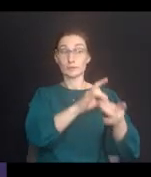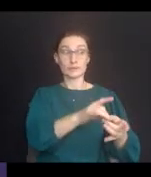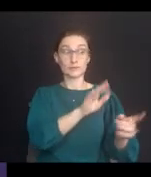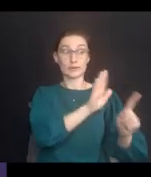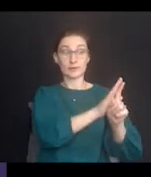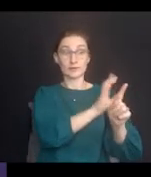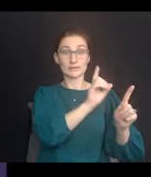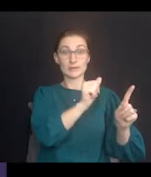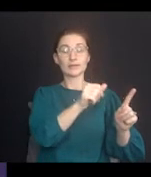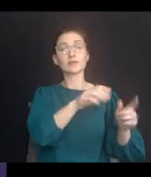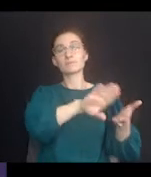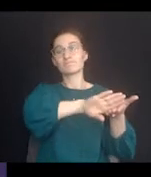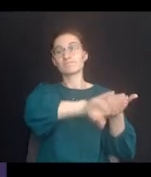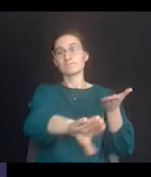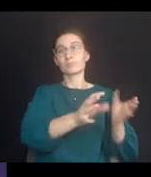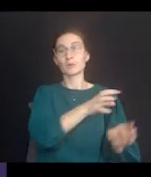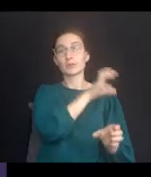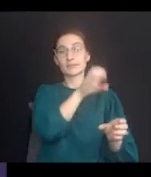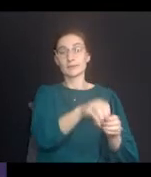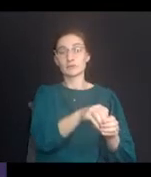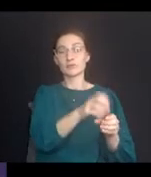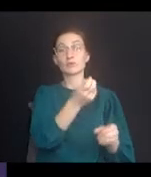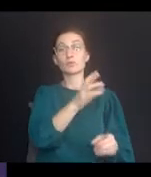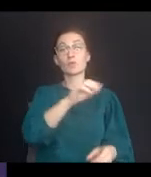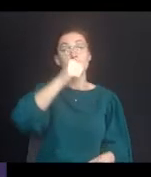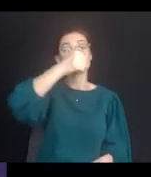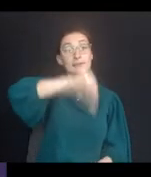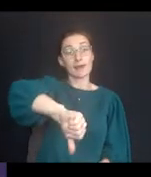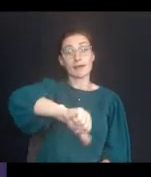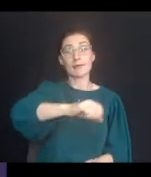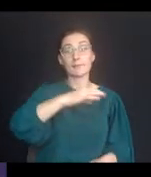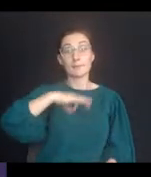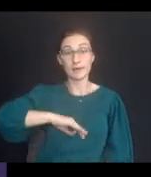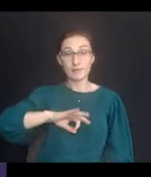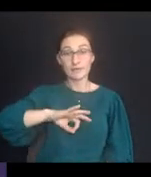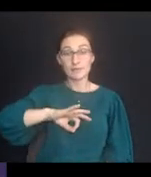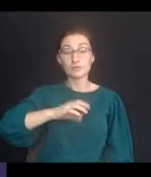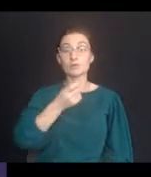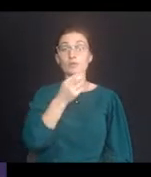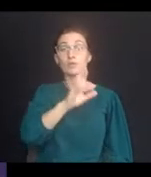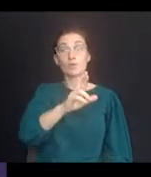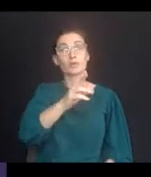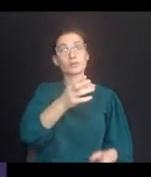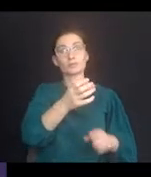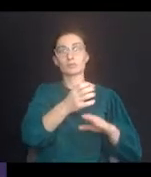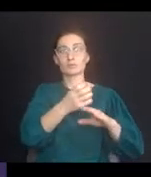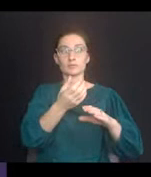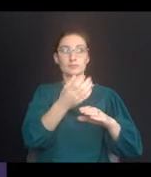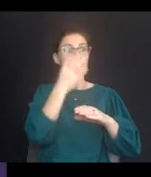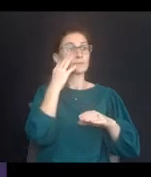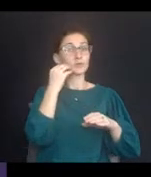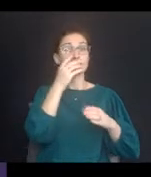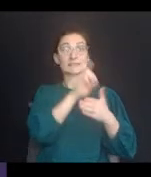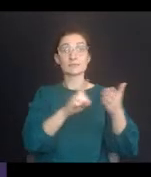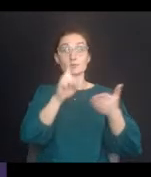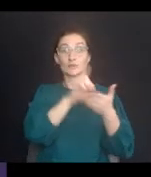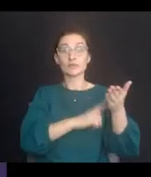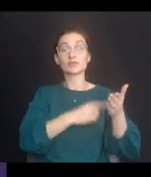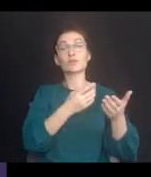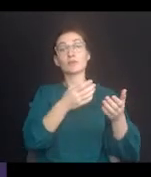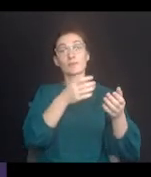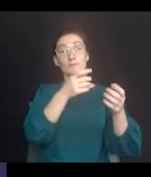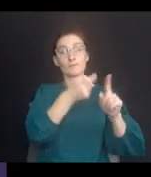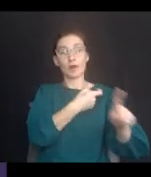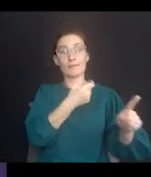on the basis of disability be excluded from participation in, be denied the benefits of, or otherwise be subjected to discrimination